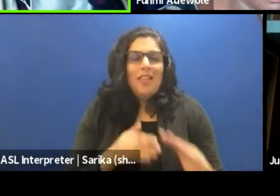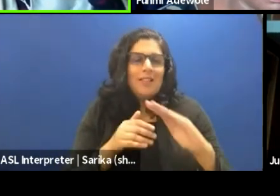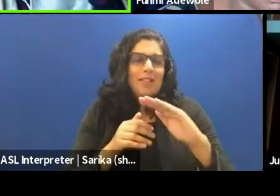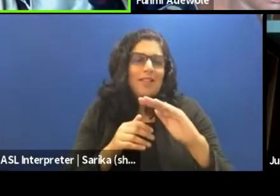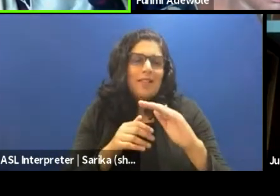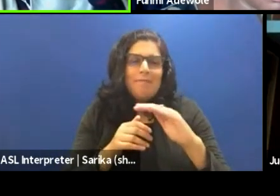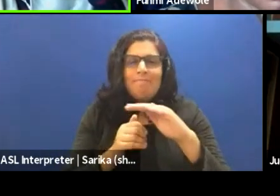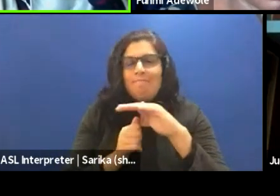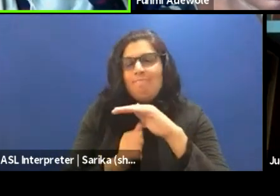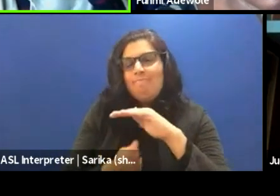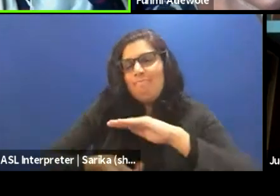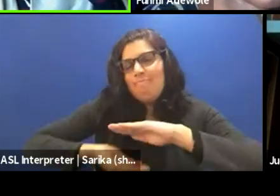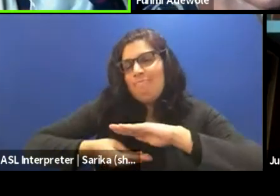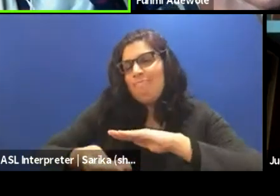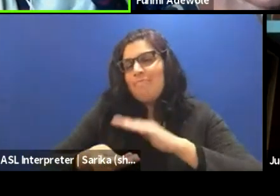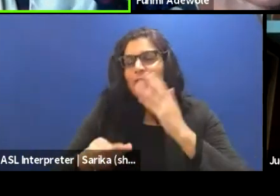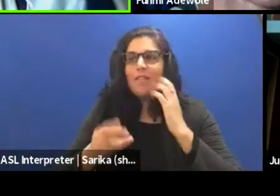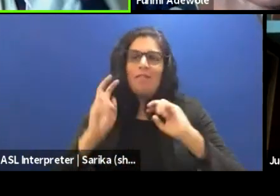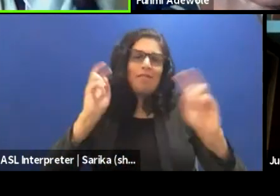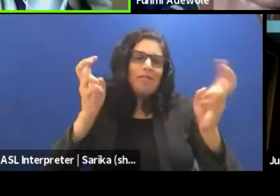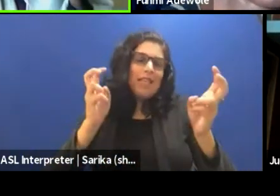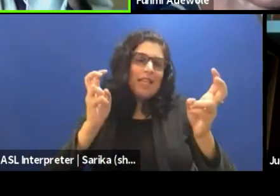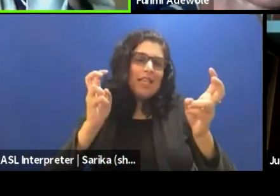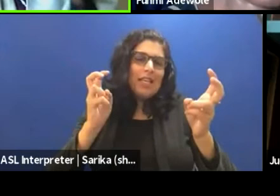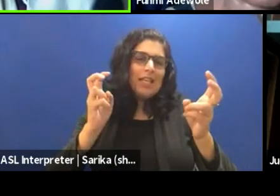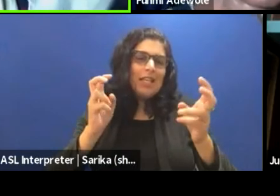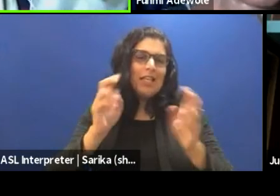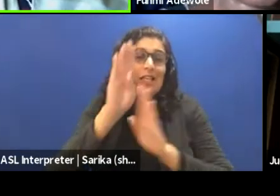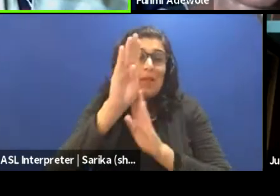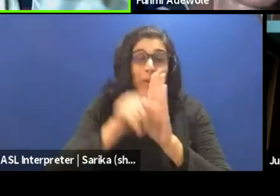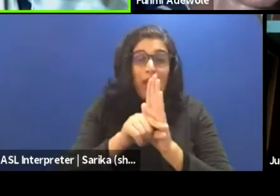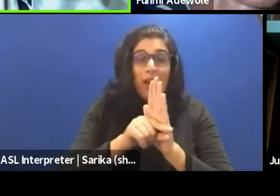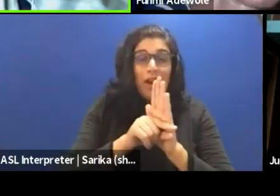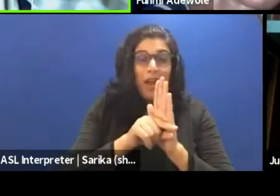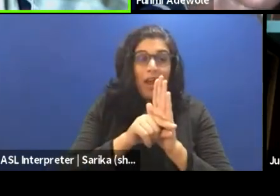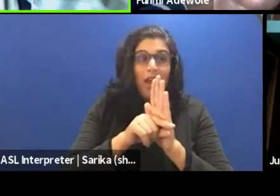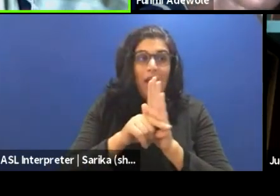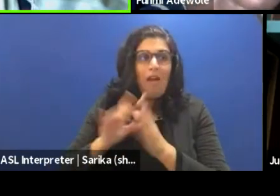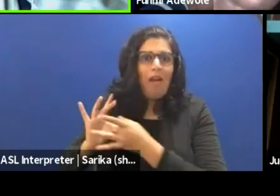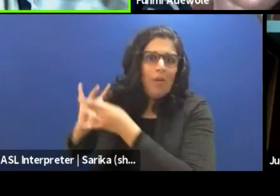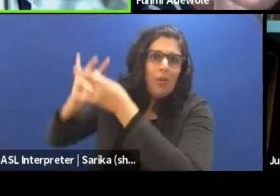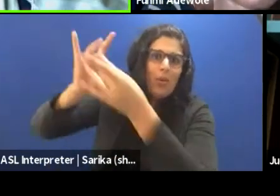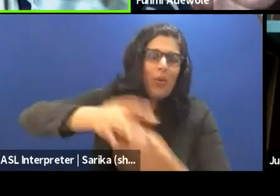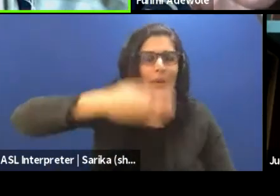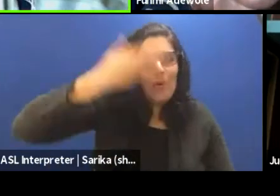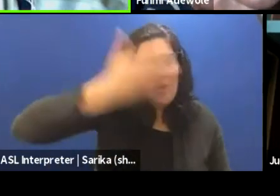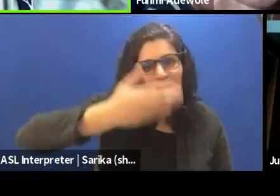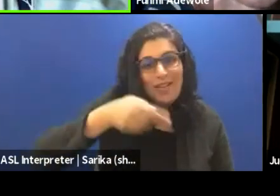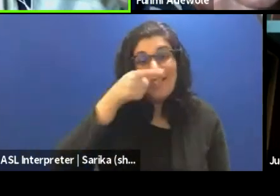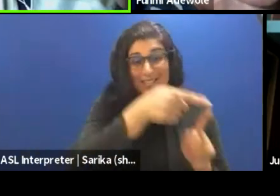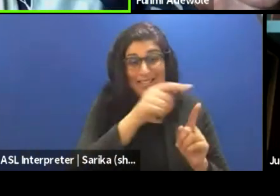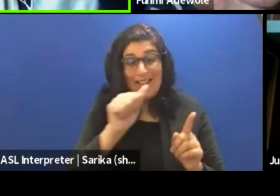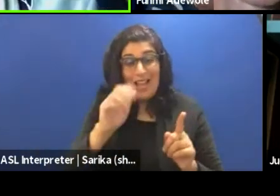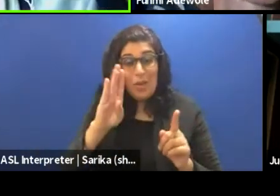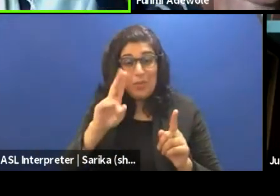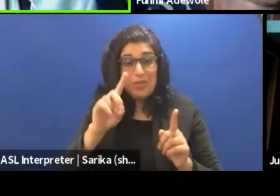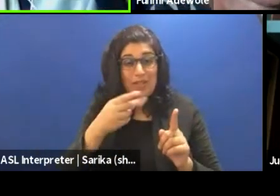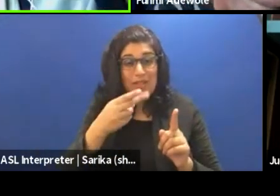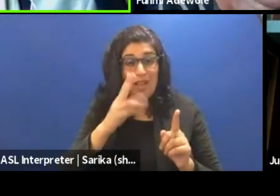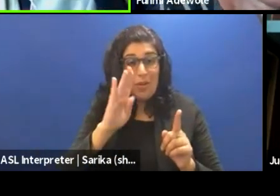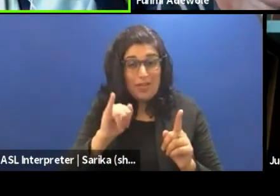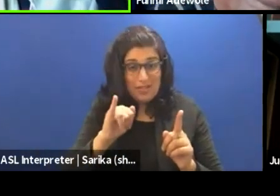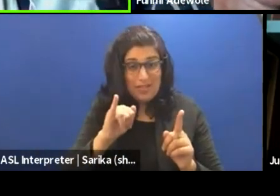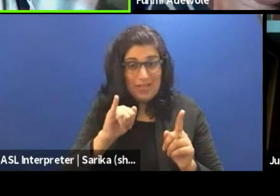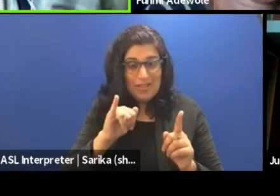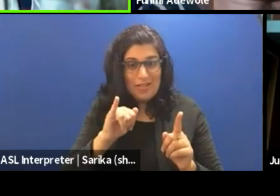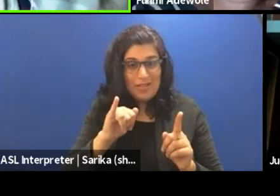and motifs that were in the background came to the foreground when we took it back to Abu Dhabi. And so,